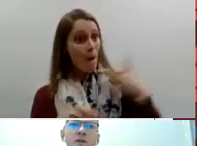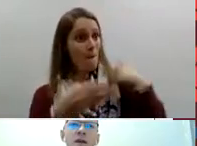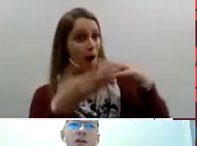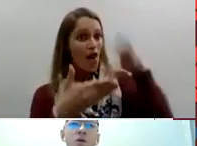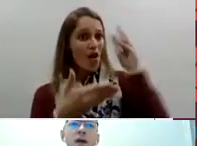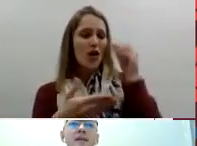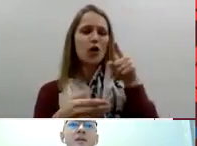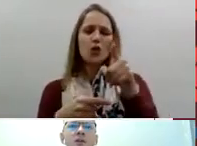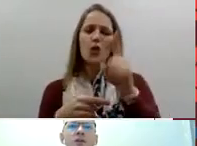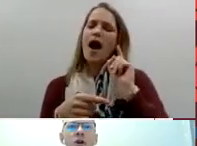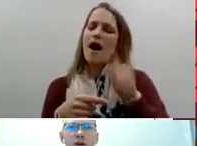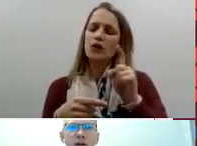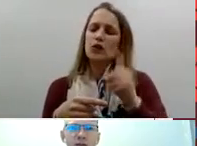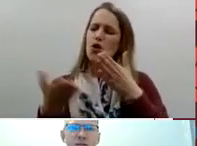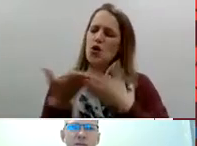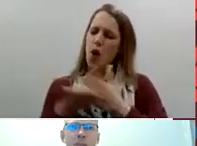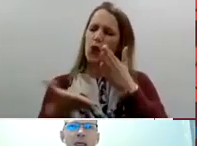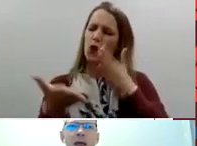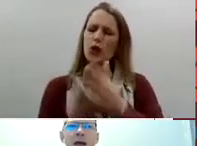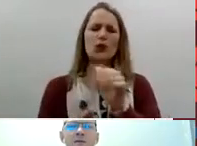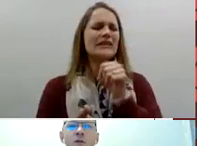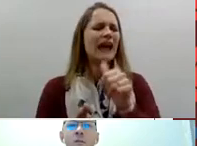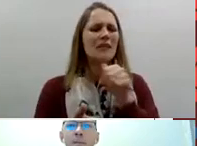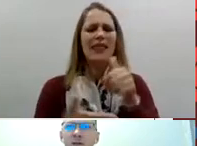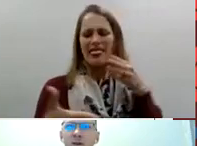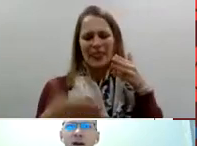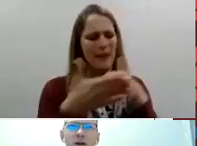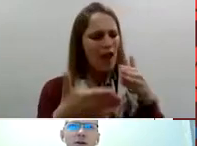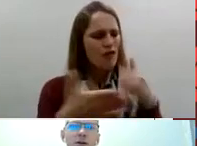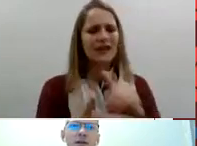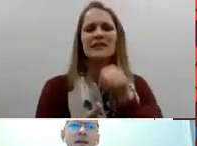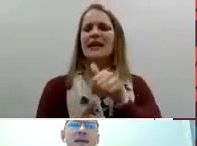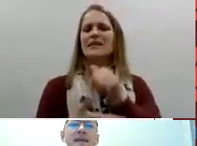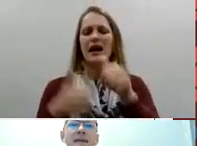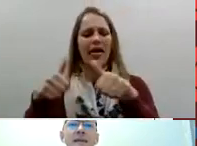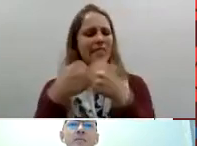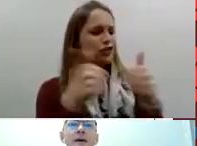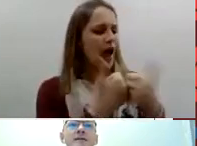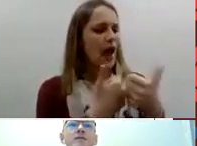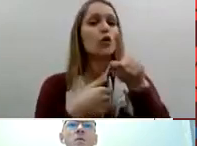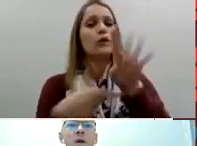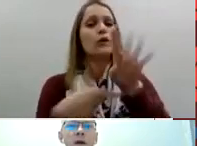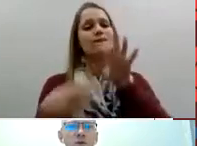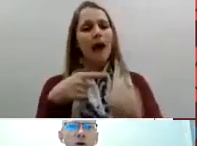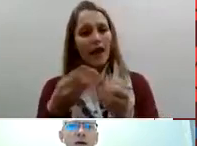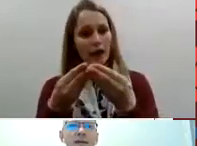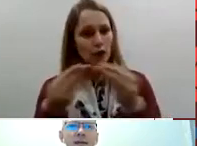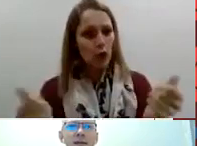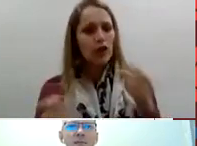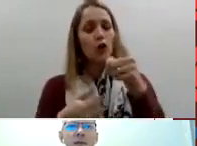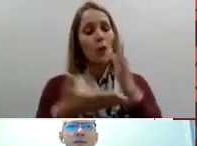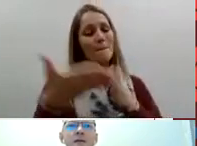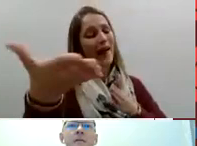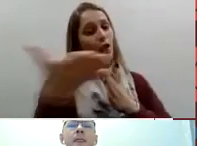will feel like you are in darkness and from my mother I learned it doesn't matter where you are it